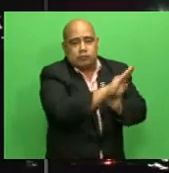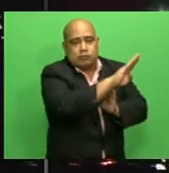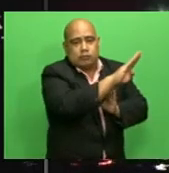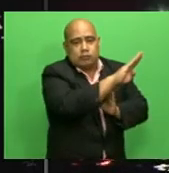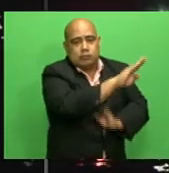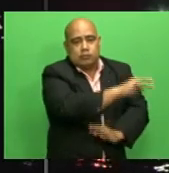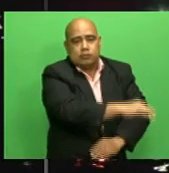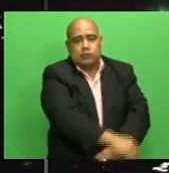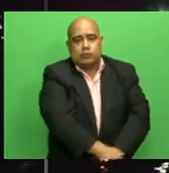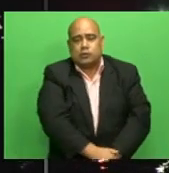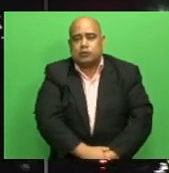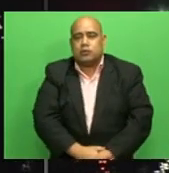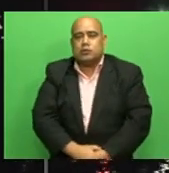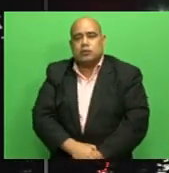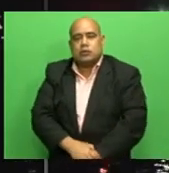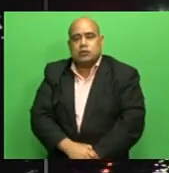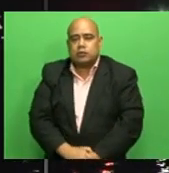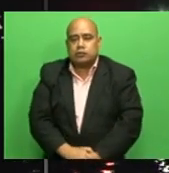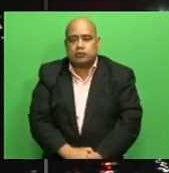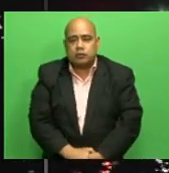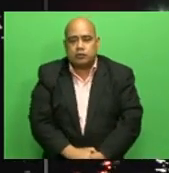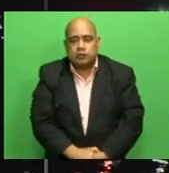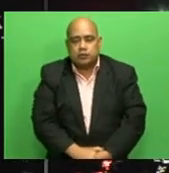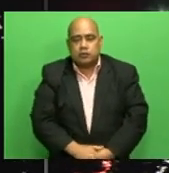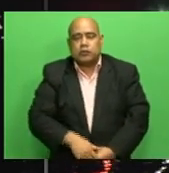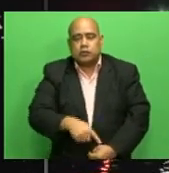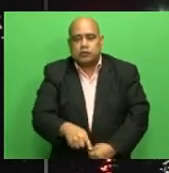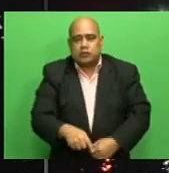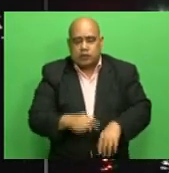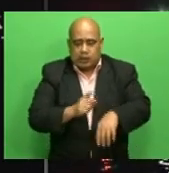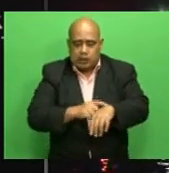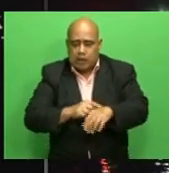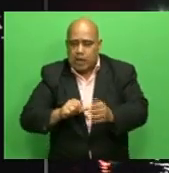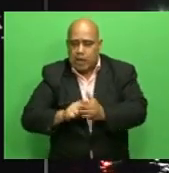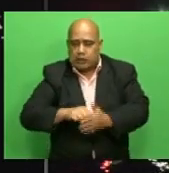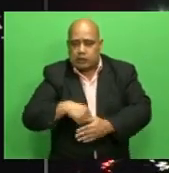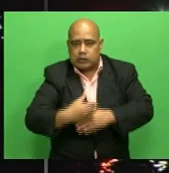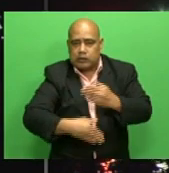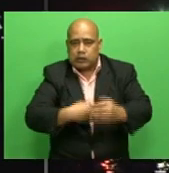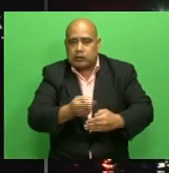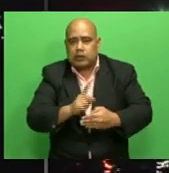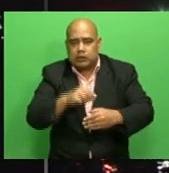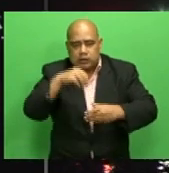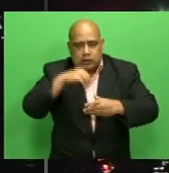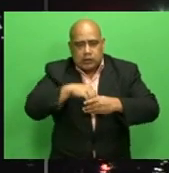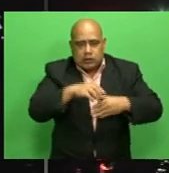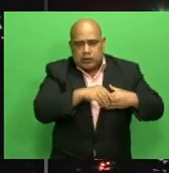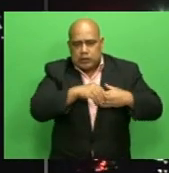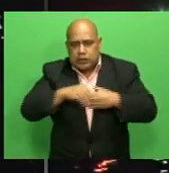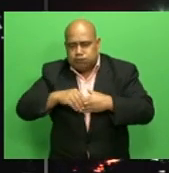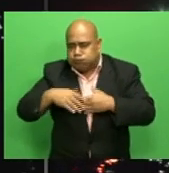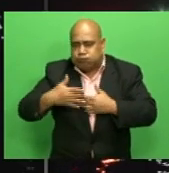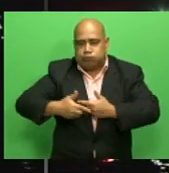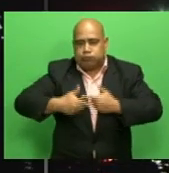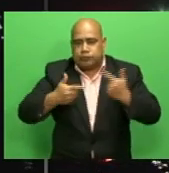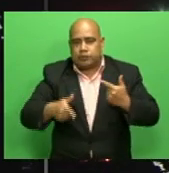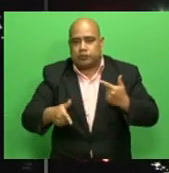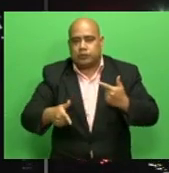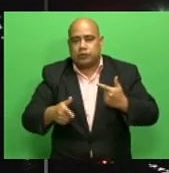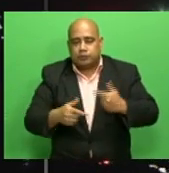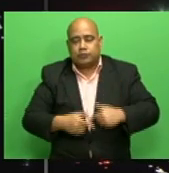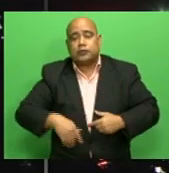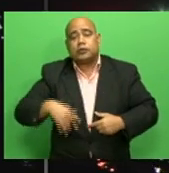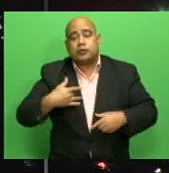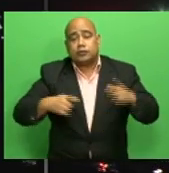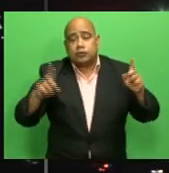Your hardest times often lead to the greatest moments of your life. Today's success story features Dr. Elaythian Dele Sao,